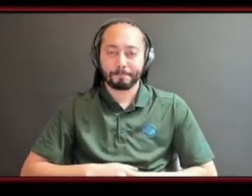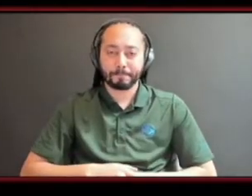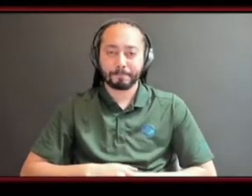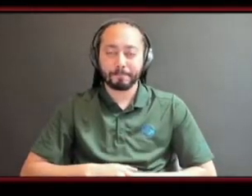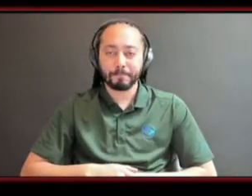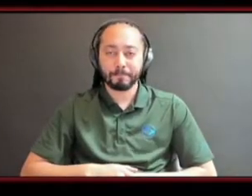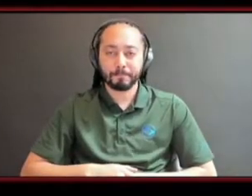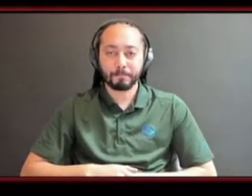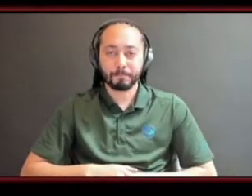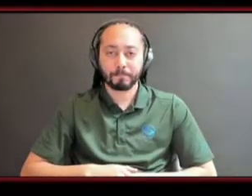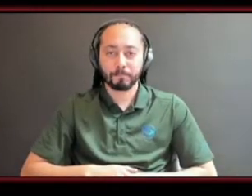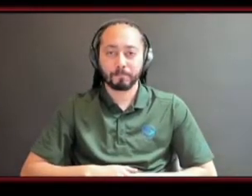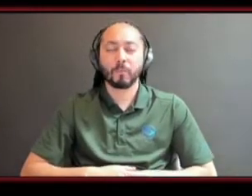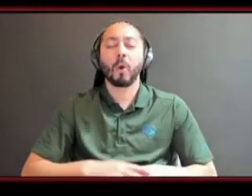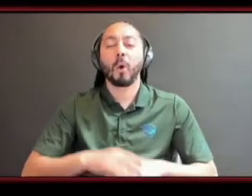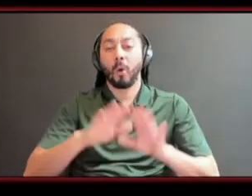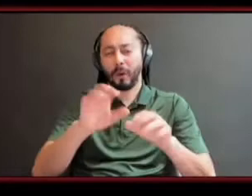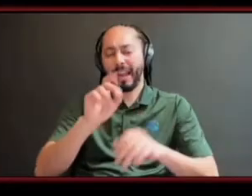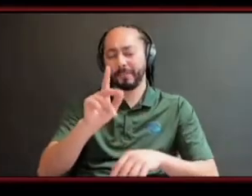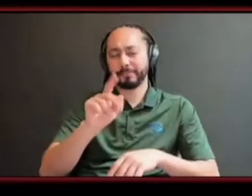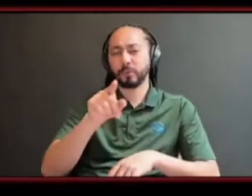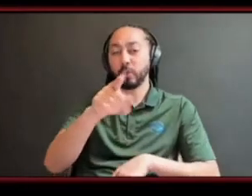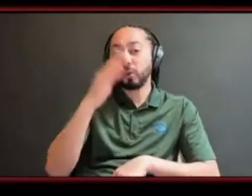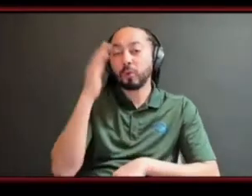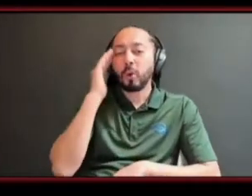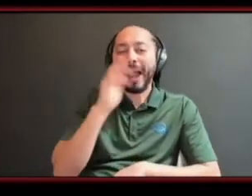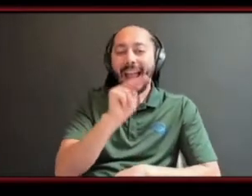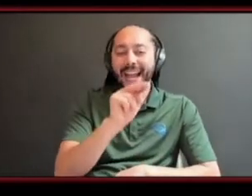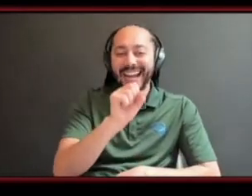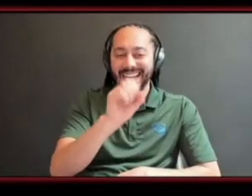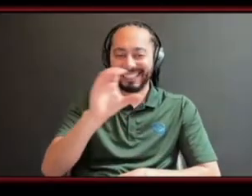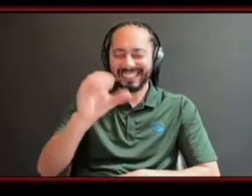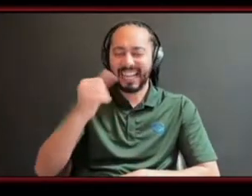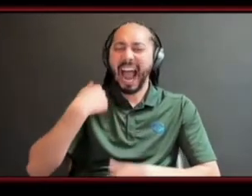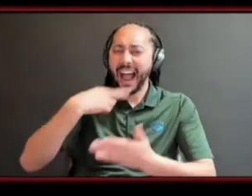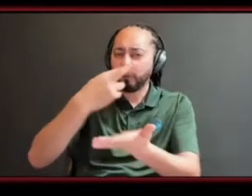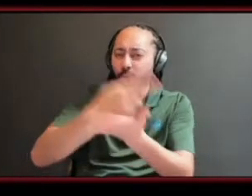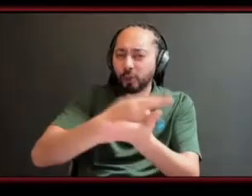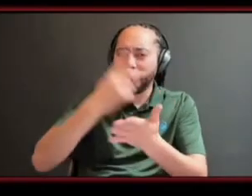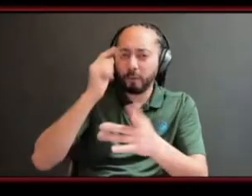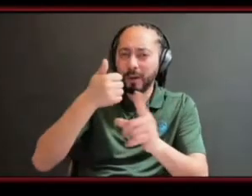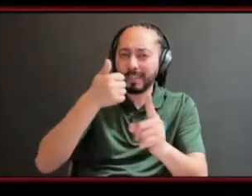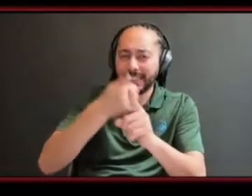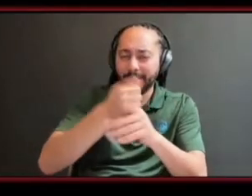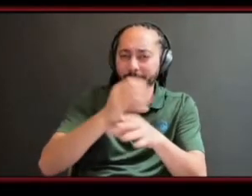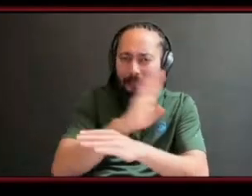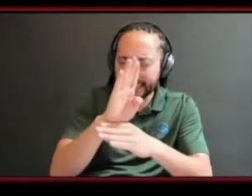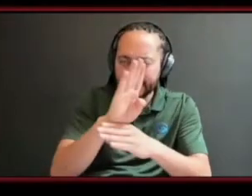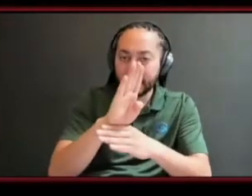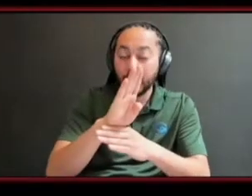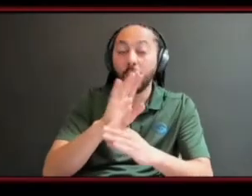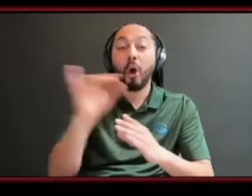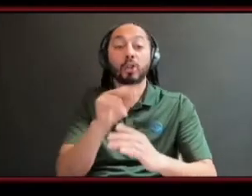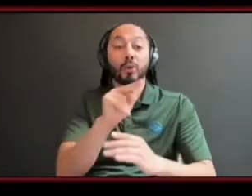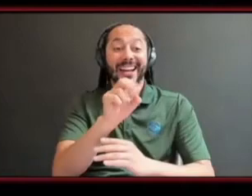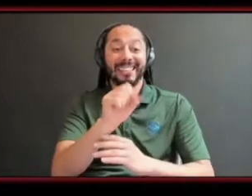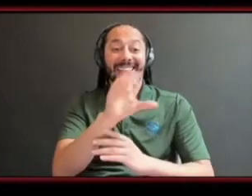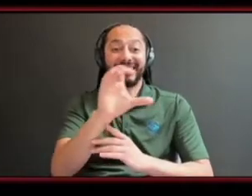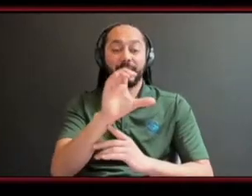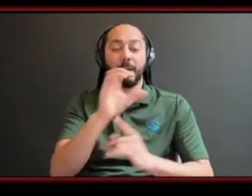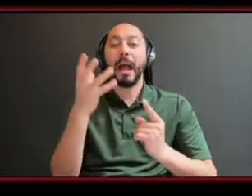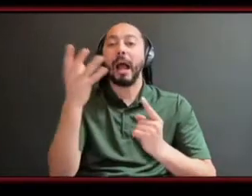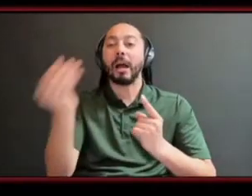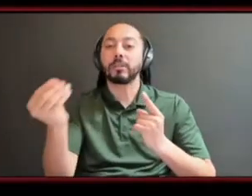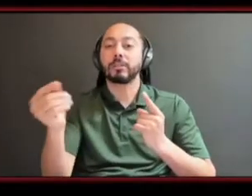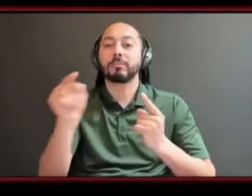nscc resources that are available to entrepreneurs as well as potential outside organizations um such as the delmore bunny